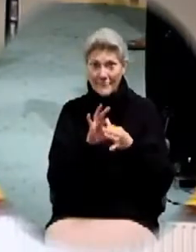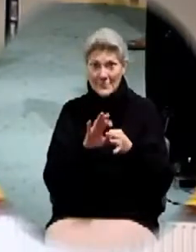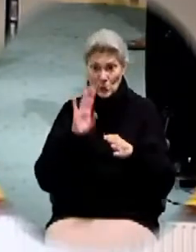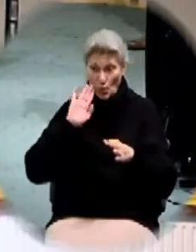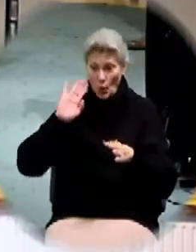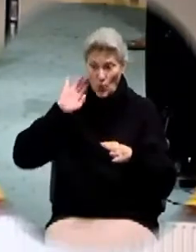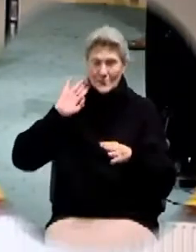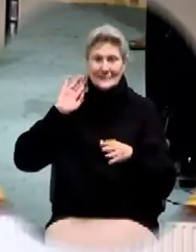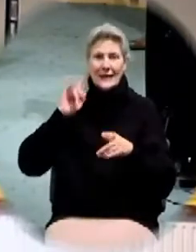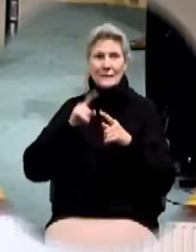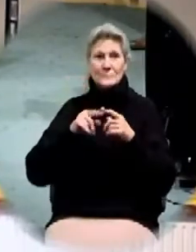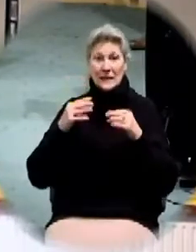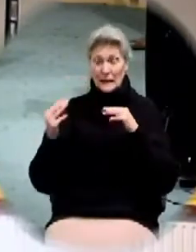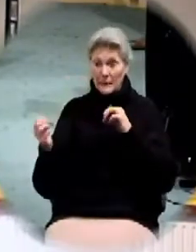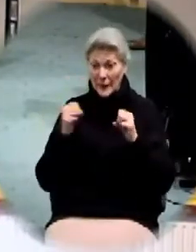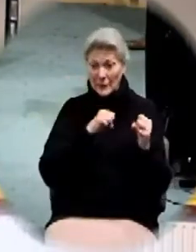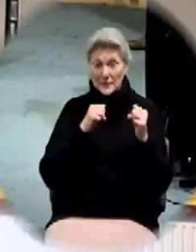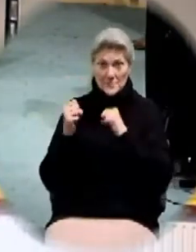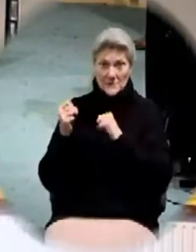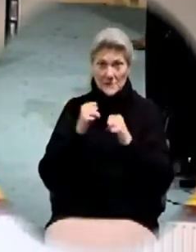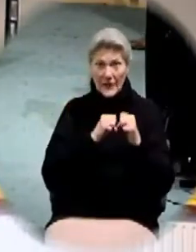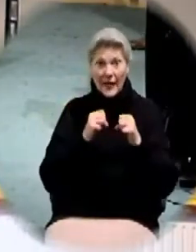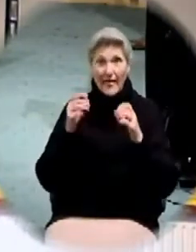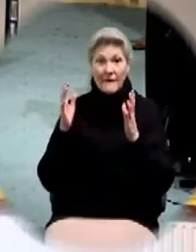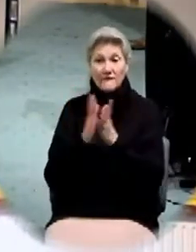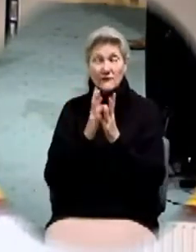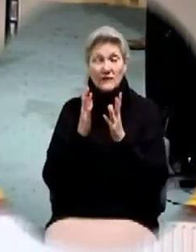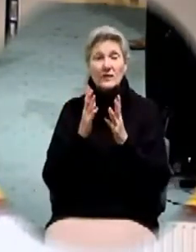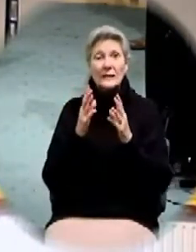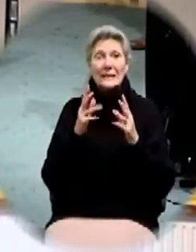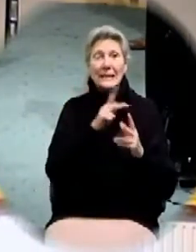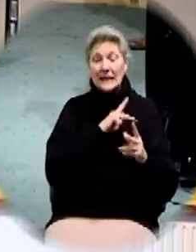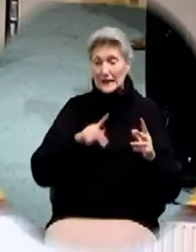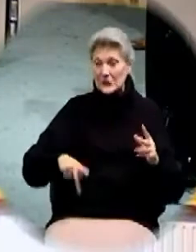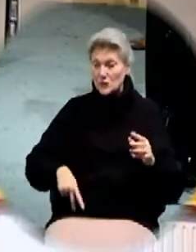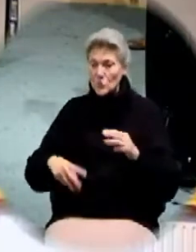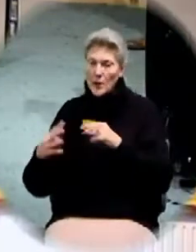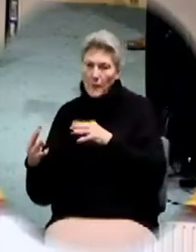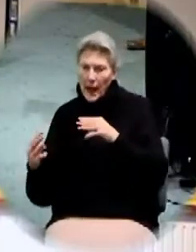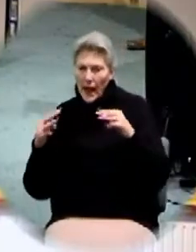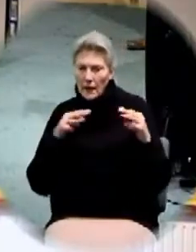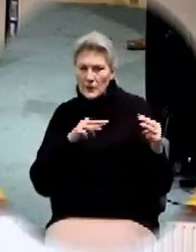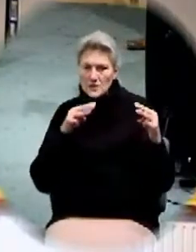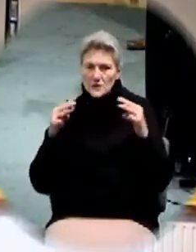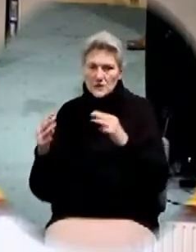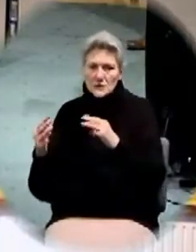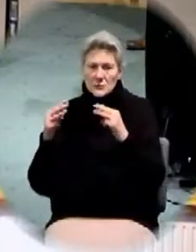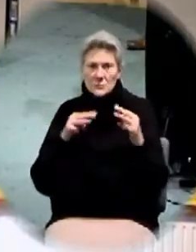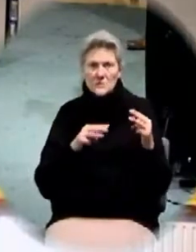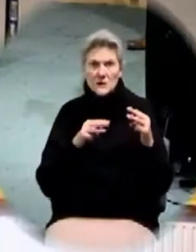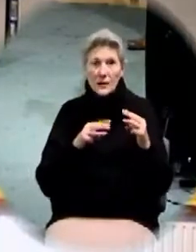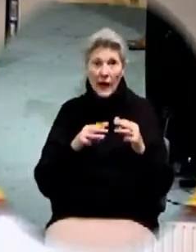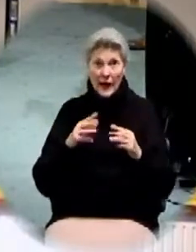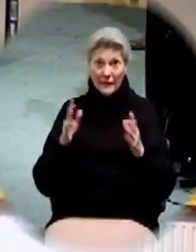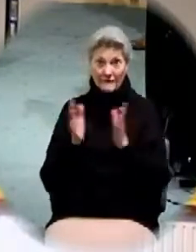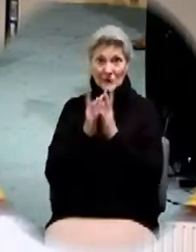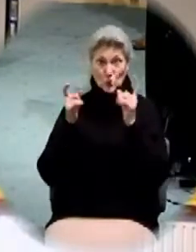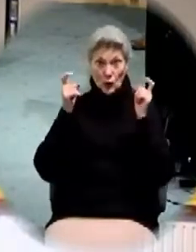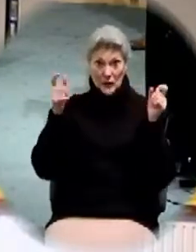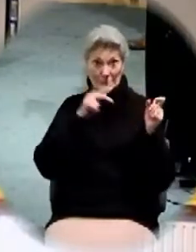would capture the defeated king and force him to lay down in the road or field or wherever